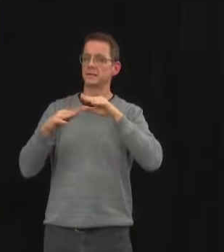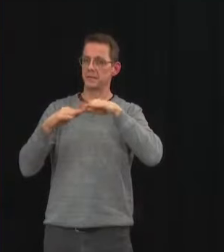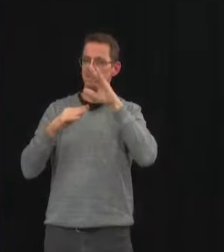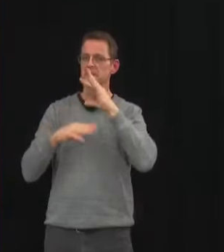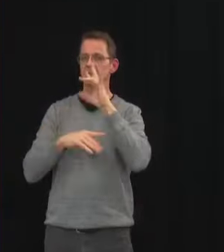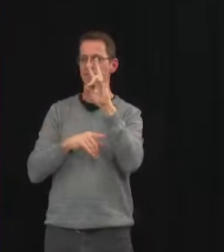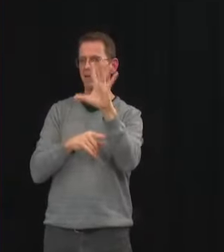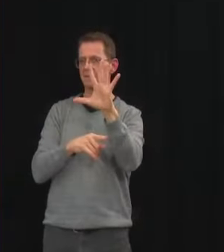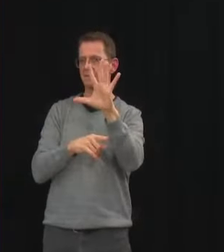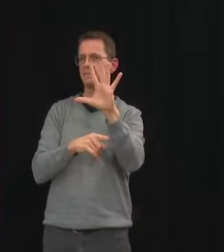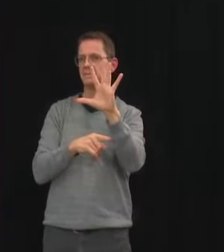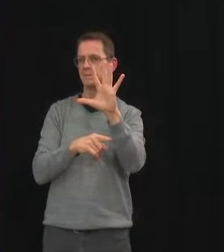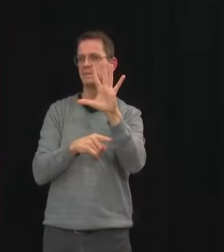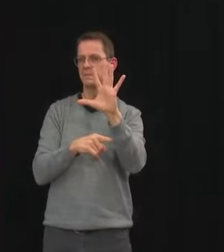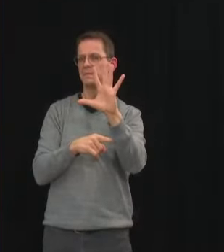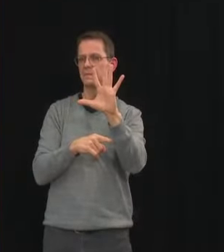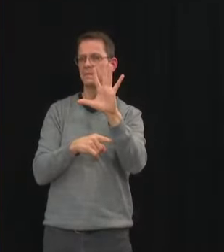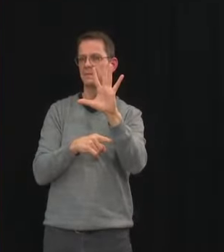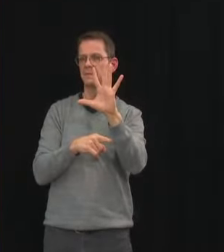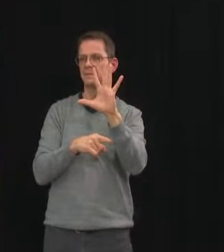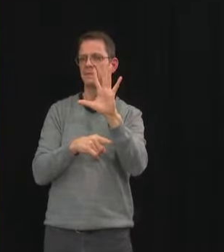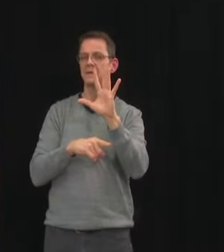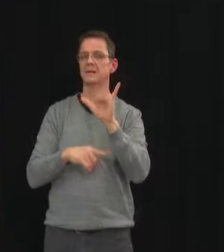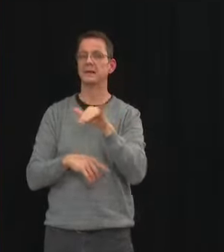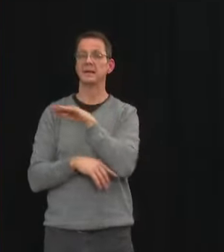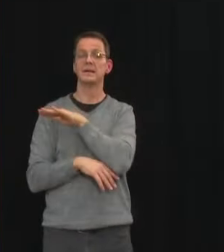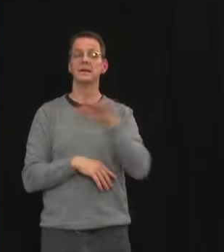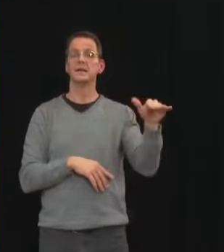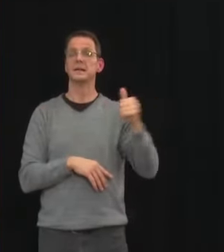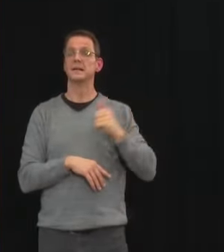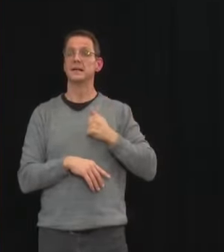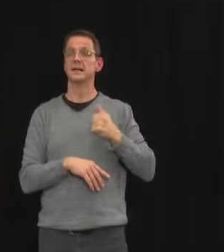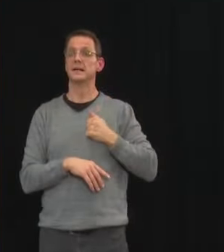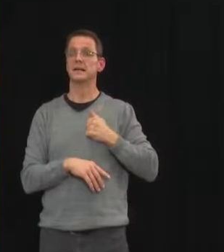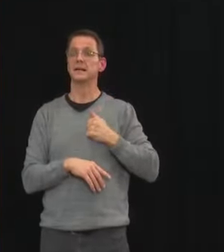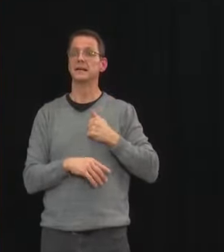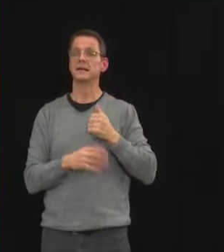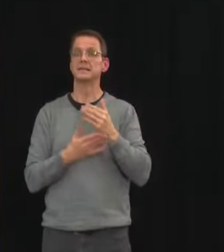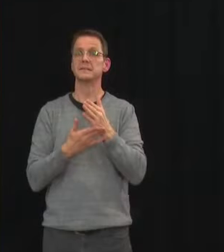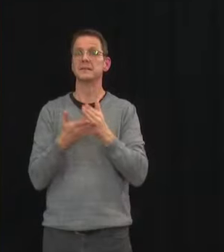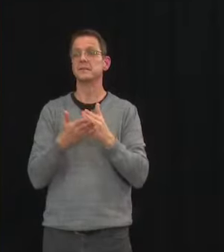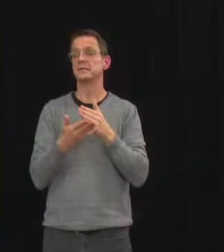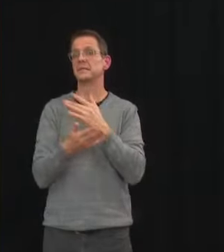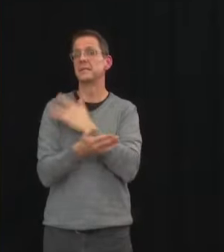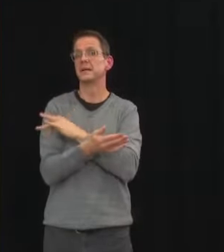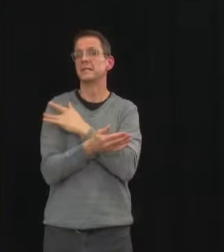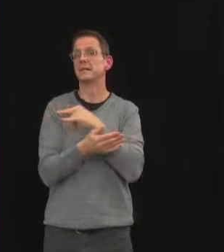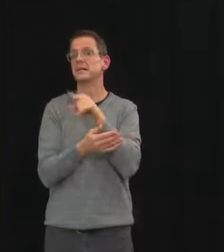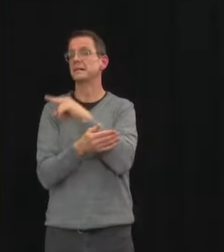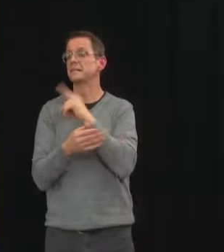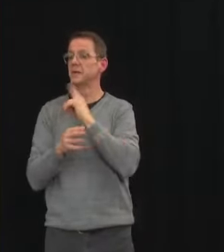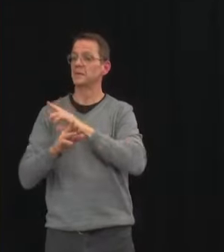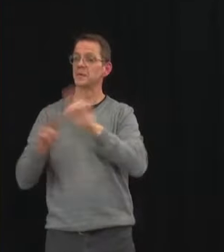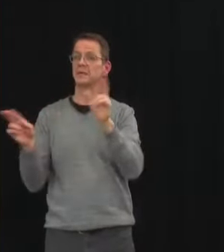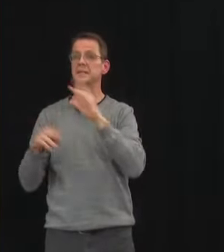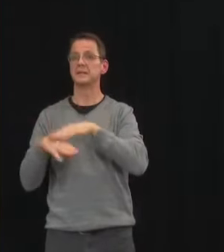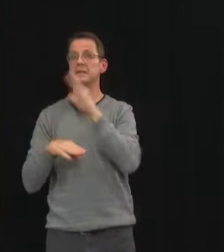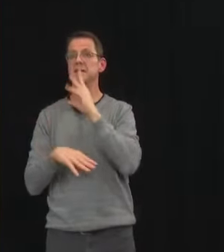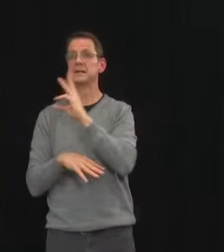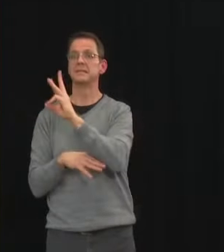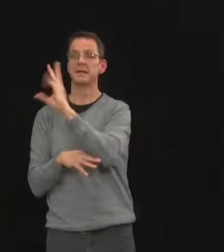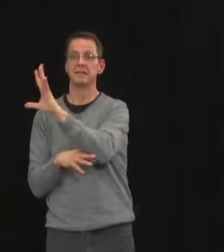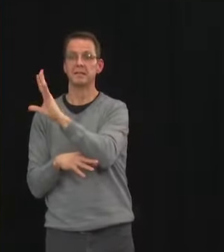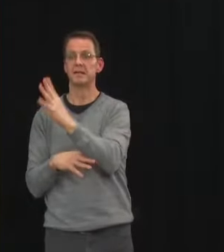making those uh decisions and announcing them uh fairly soon uh but you're right that uh it has been recommended for the